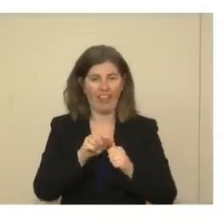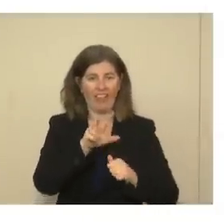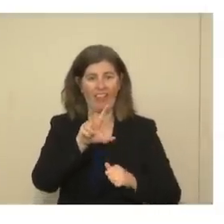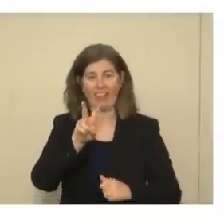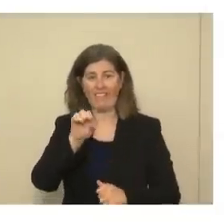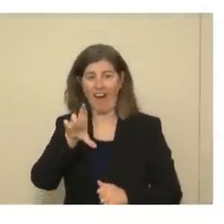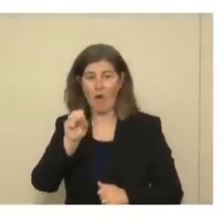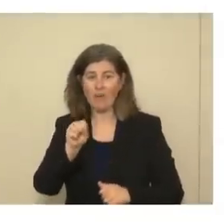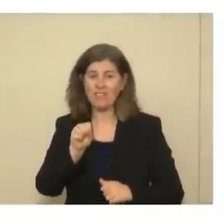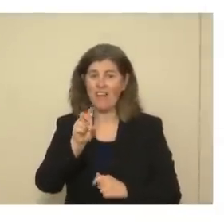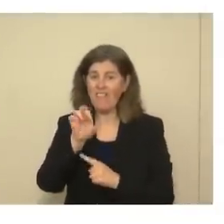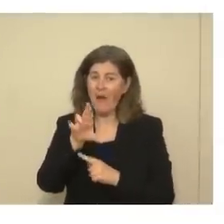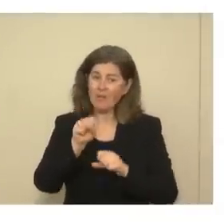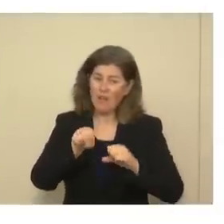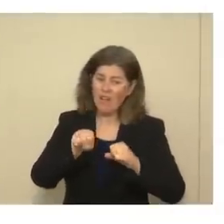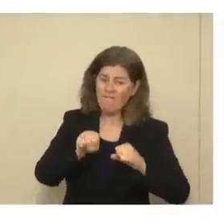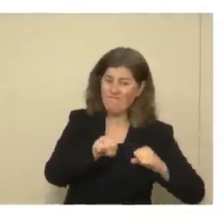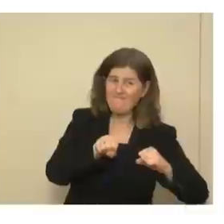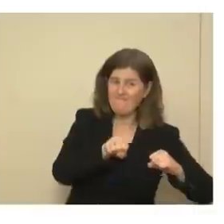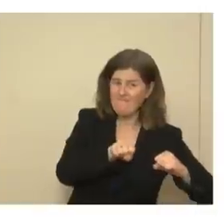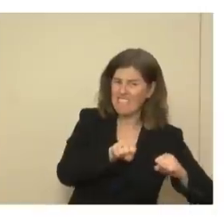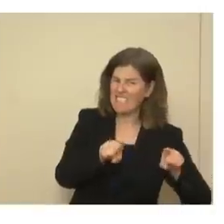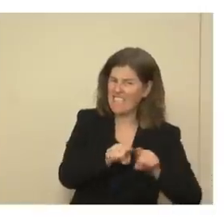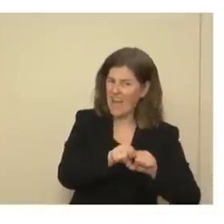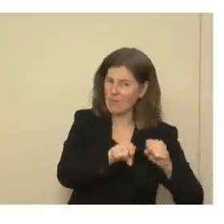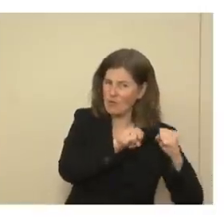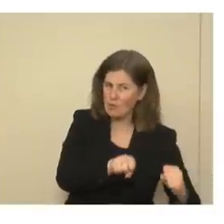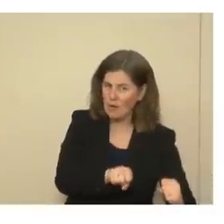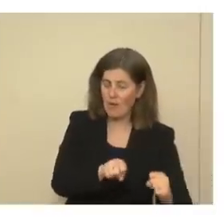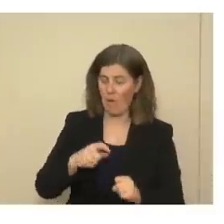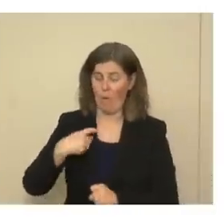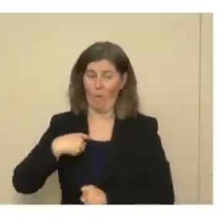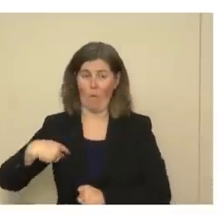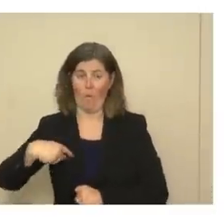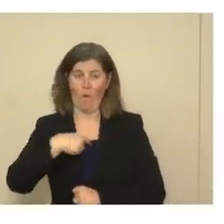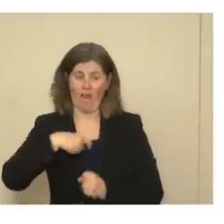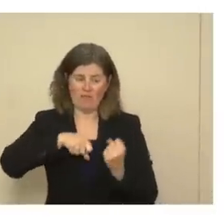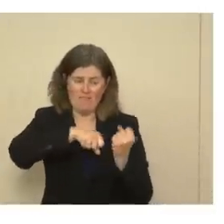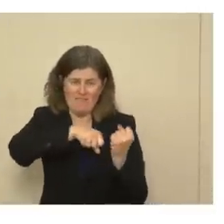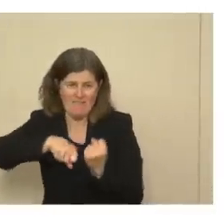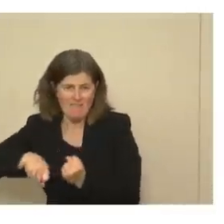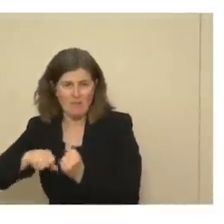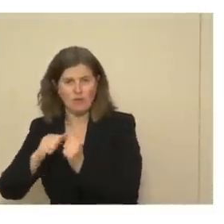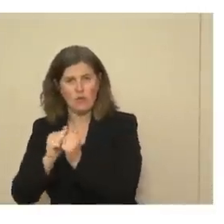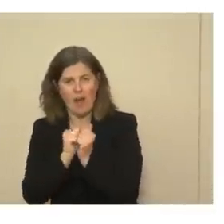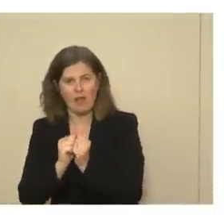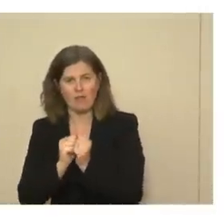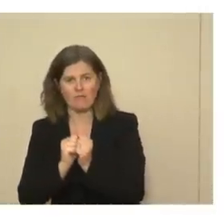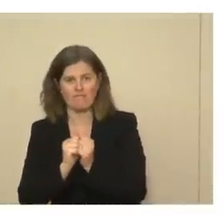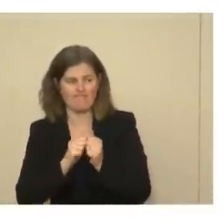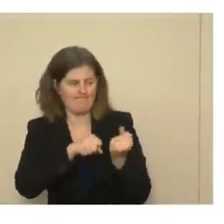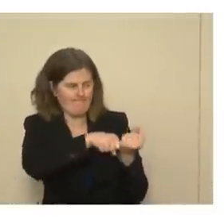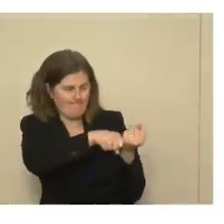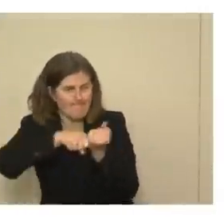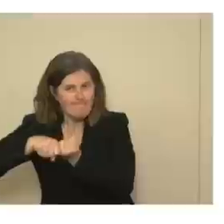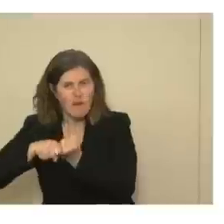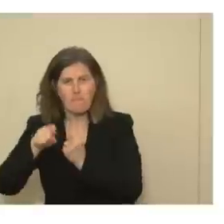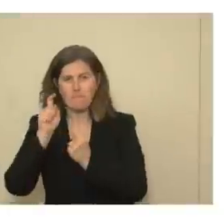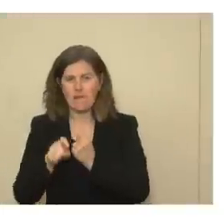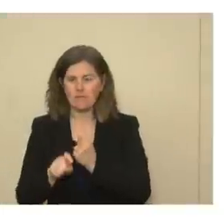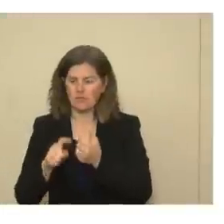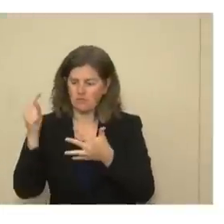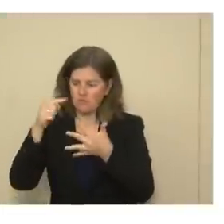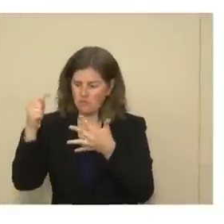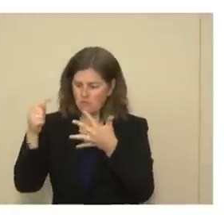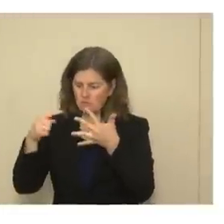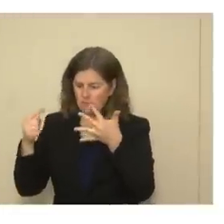virus is going to keep pulling at the same strength. We all need to pull together against that virus. We need to do the things